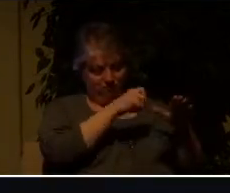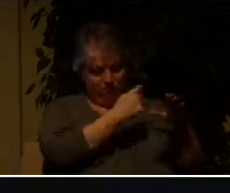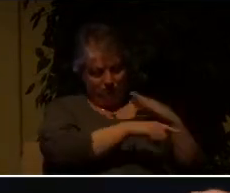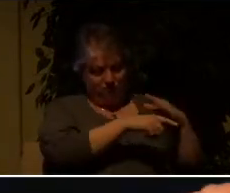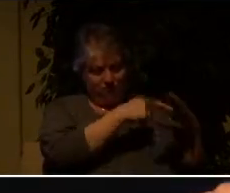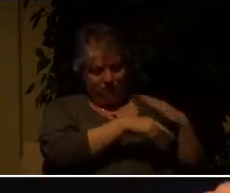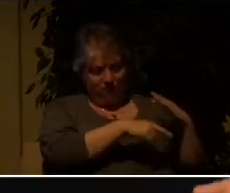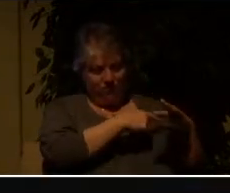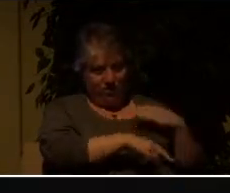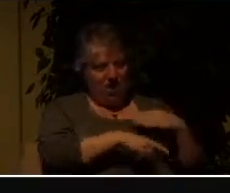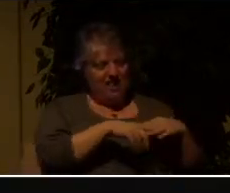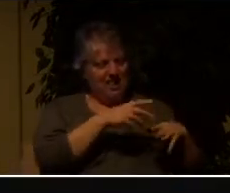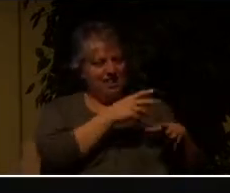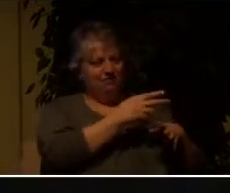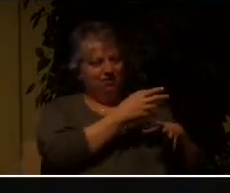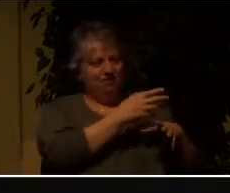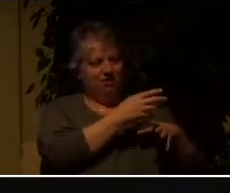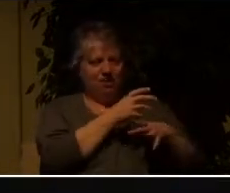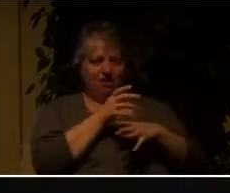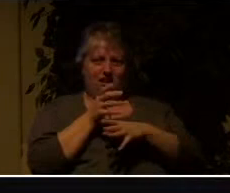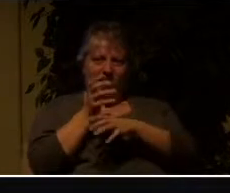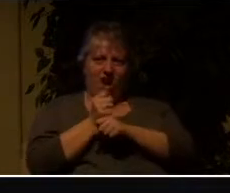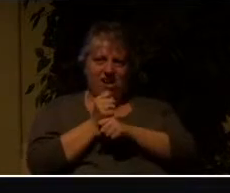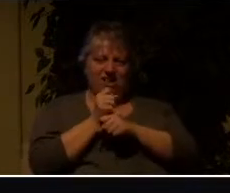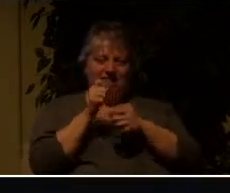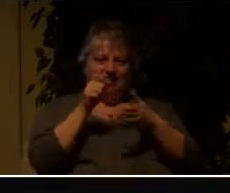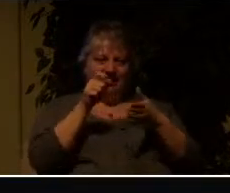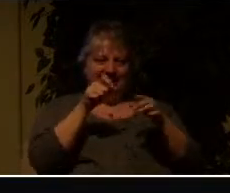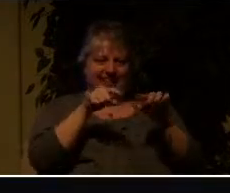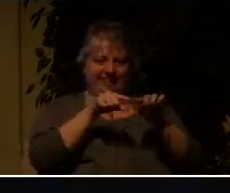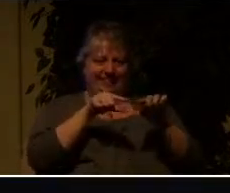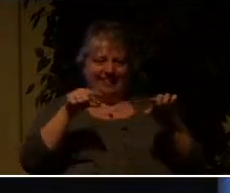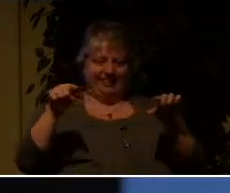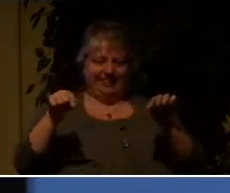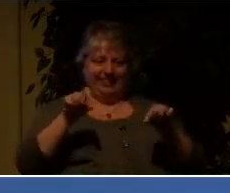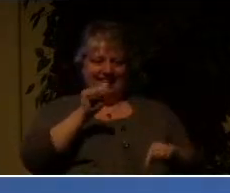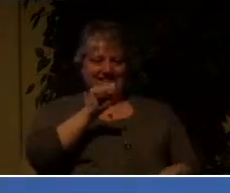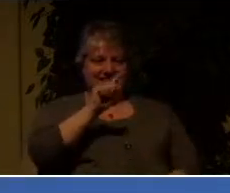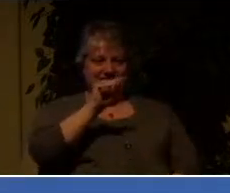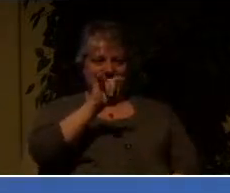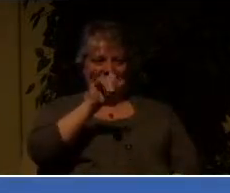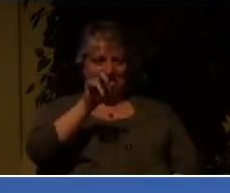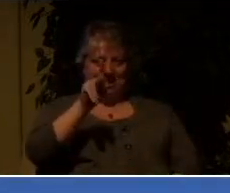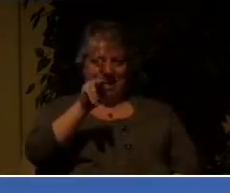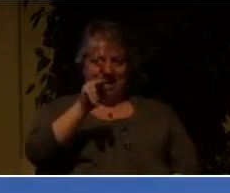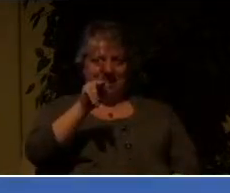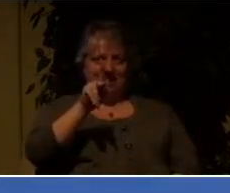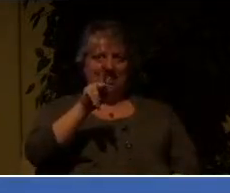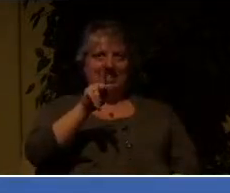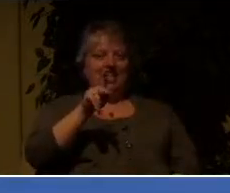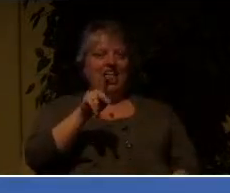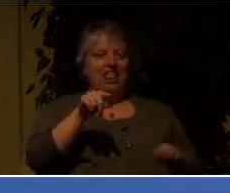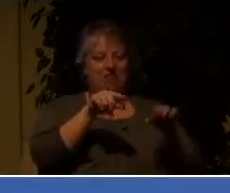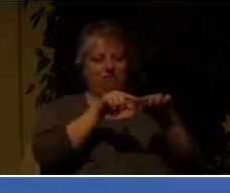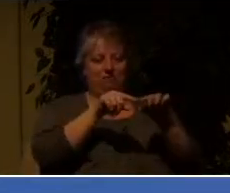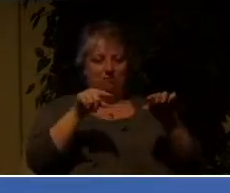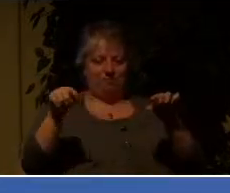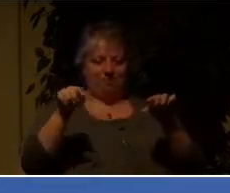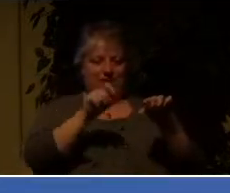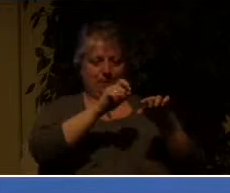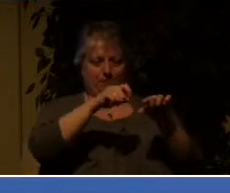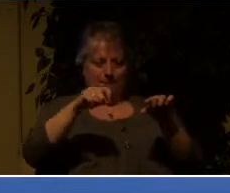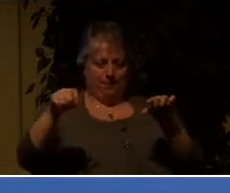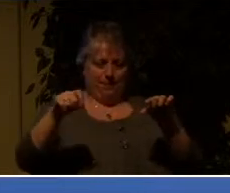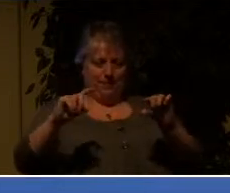side and the names of the bird of prey on the other side. I think that's a marvelous picture. I think we all ought to do that. It is